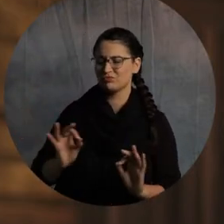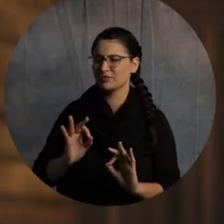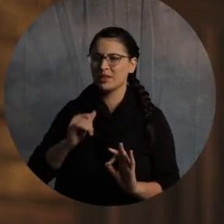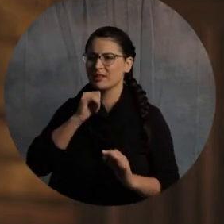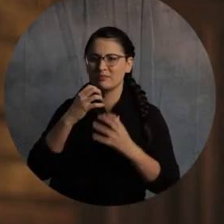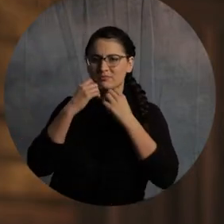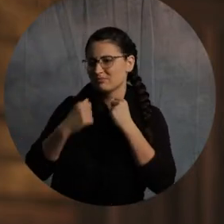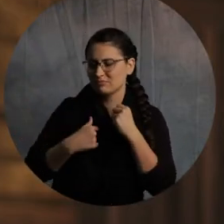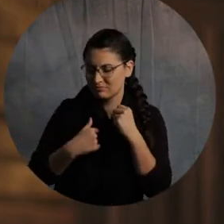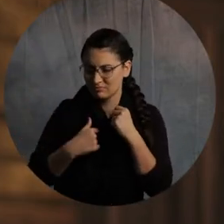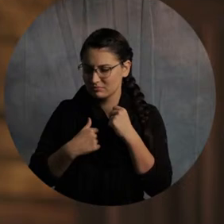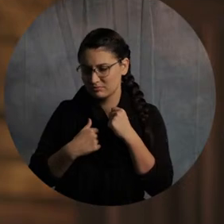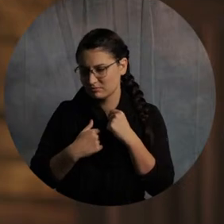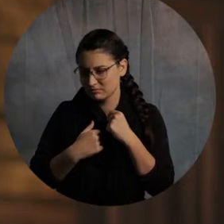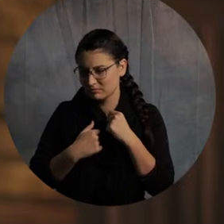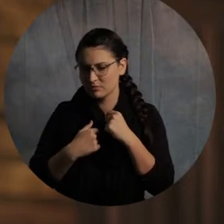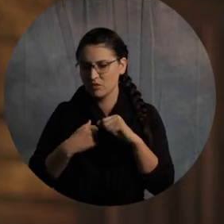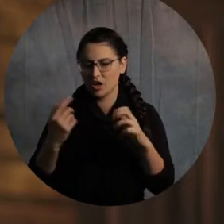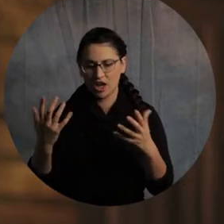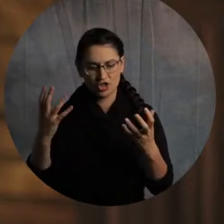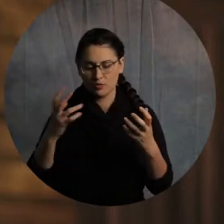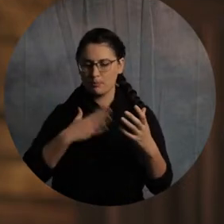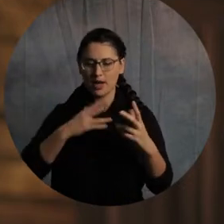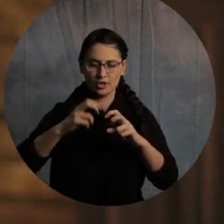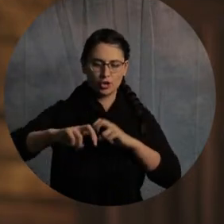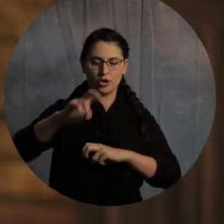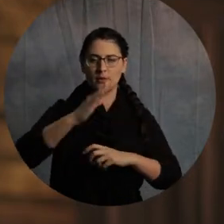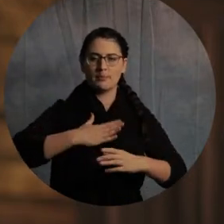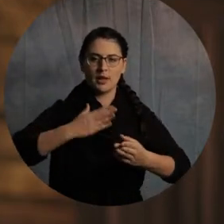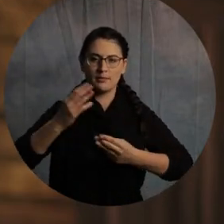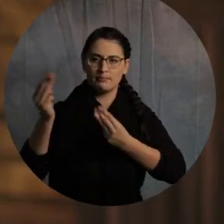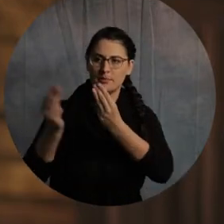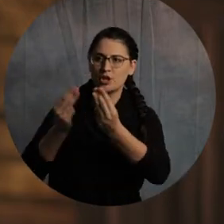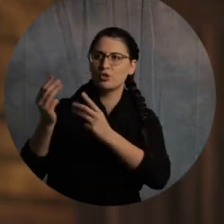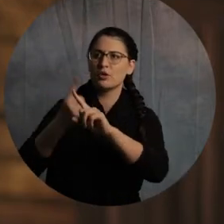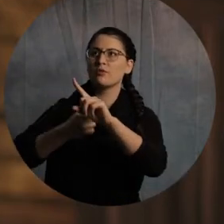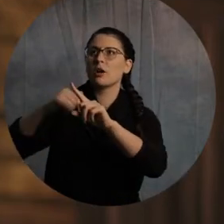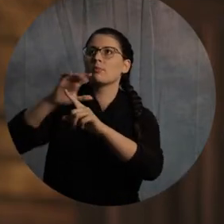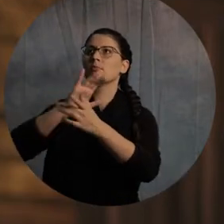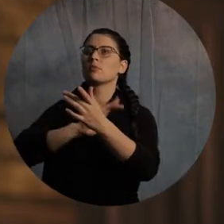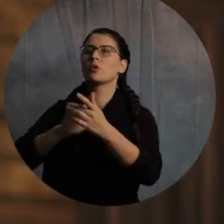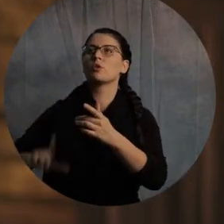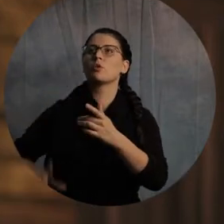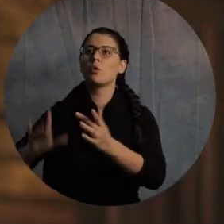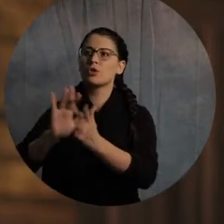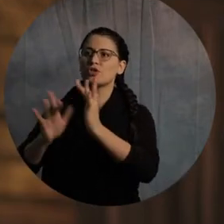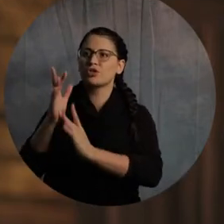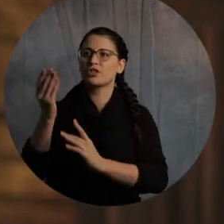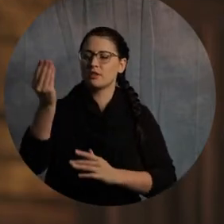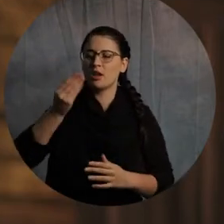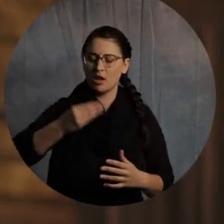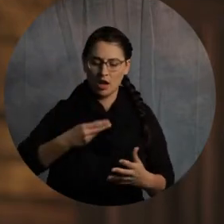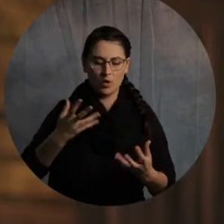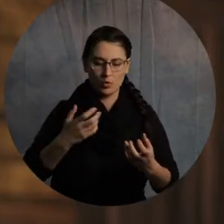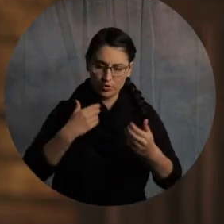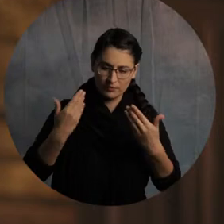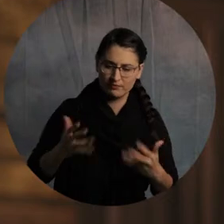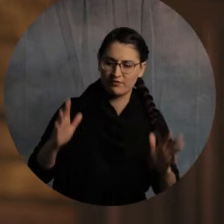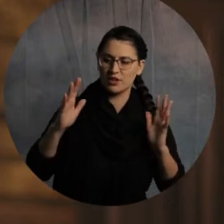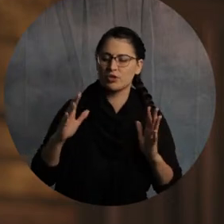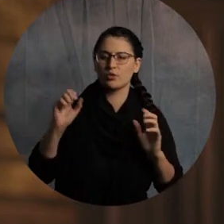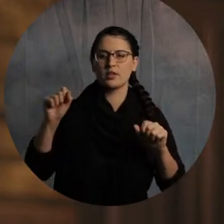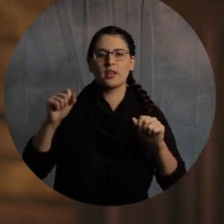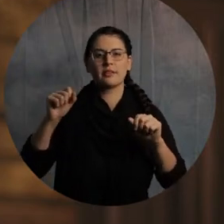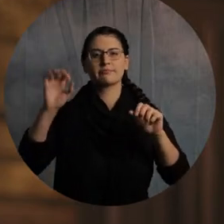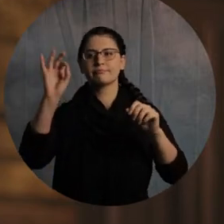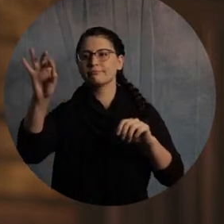if only I may finish my course in the ministry that I received from the Lord Jesus, to testify to the gospel of grace of God. Verse 25,